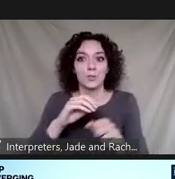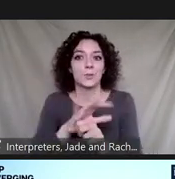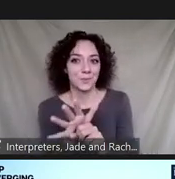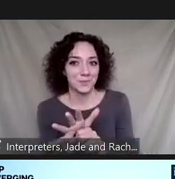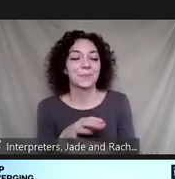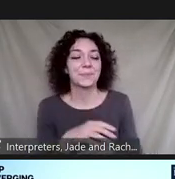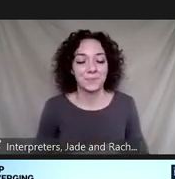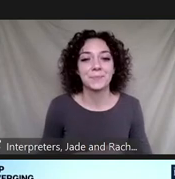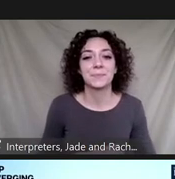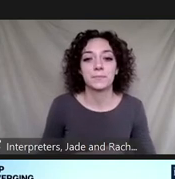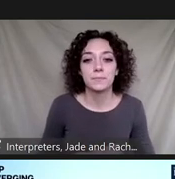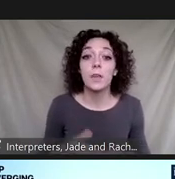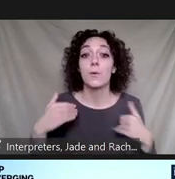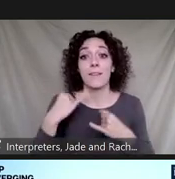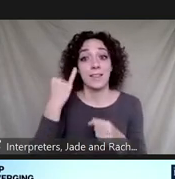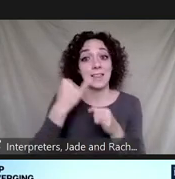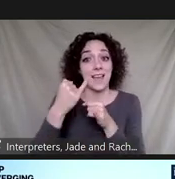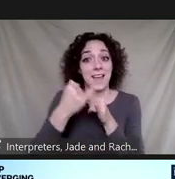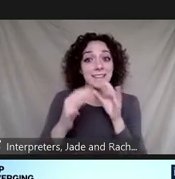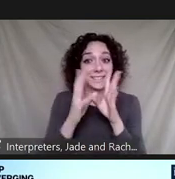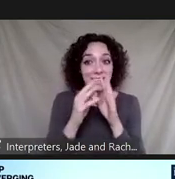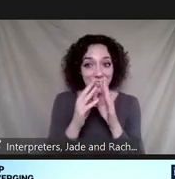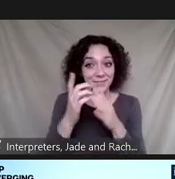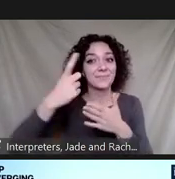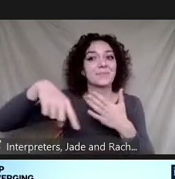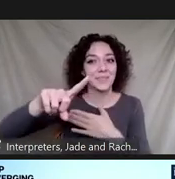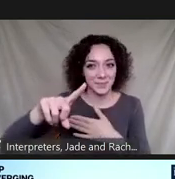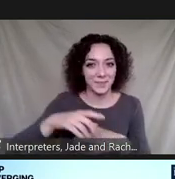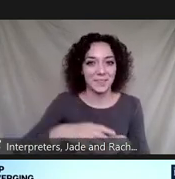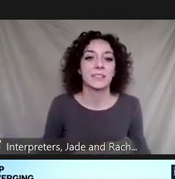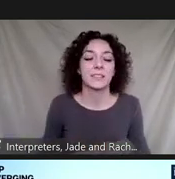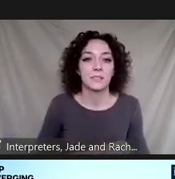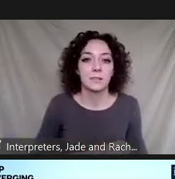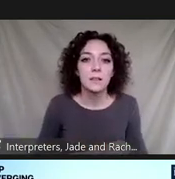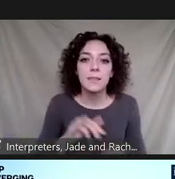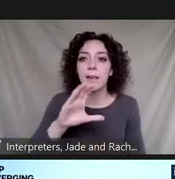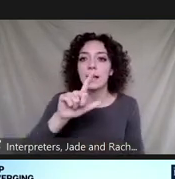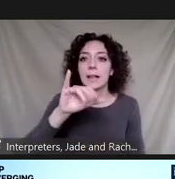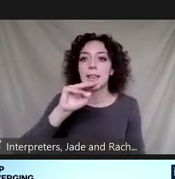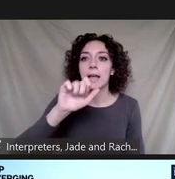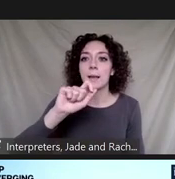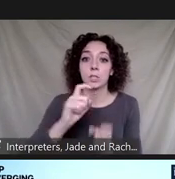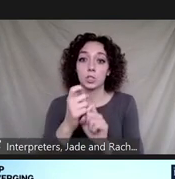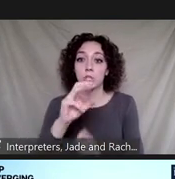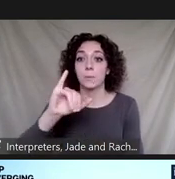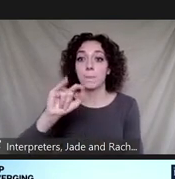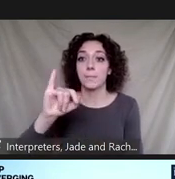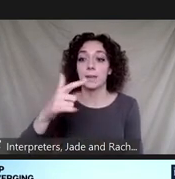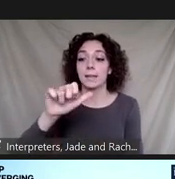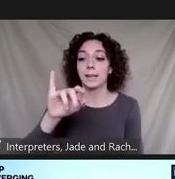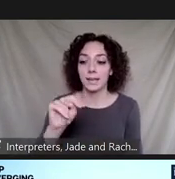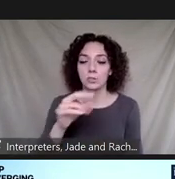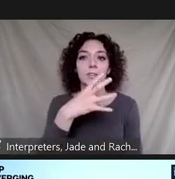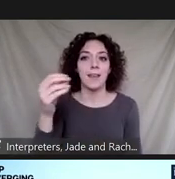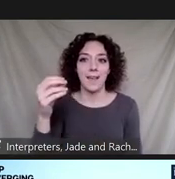have our last session that comes next week, and we're looking at climate change mitigation and adaptation, so